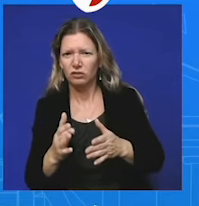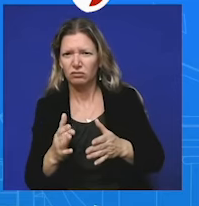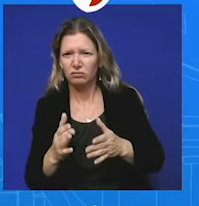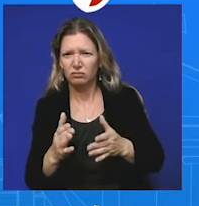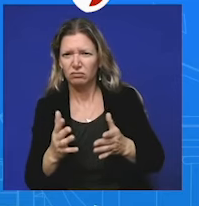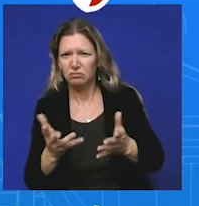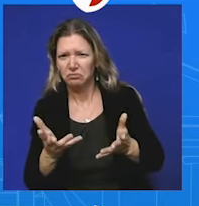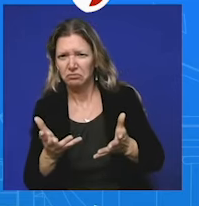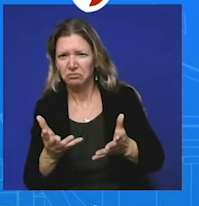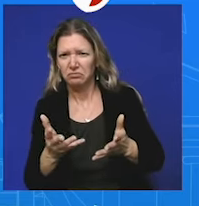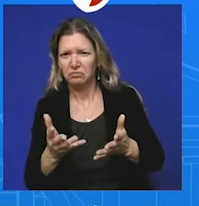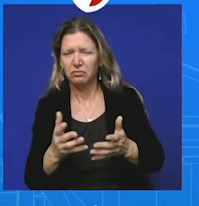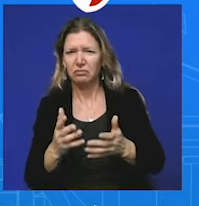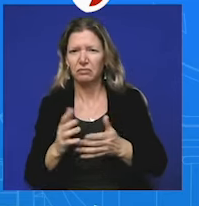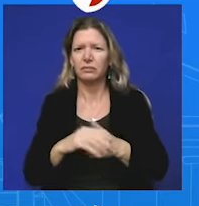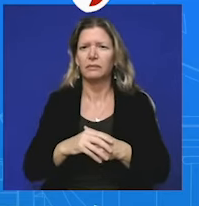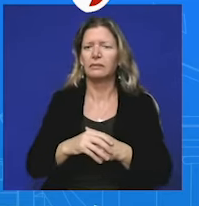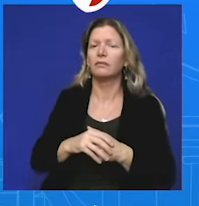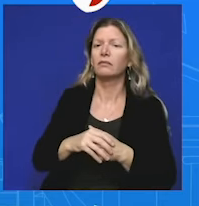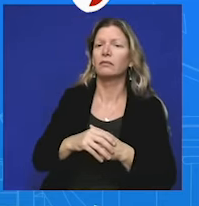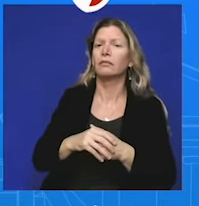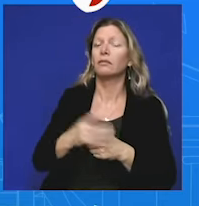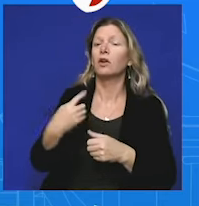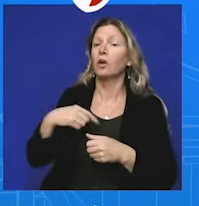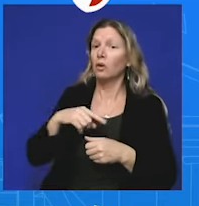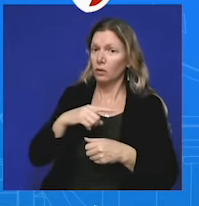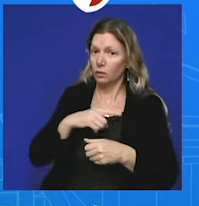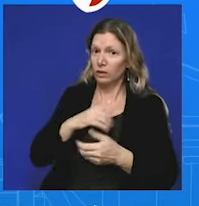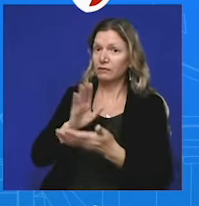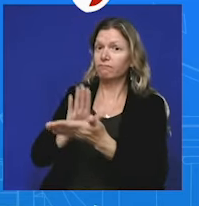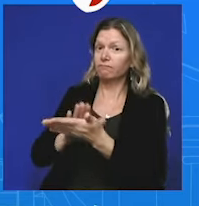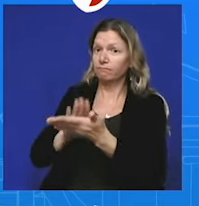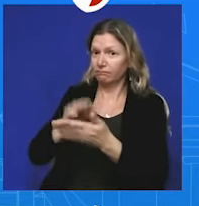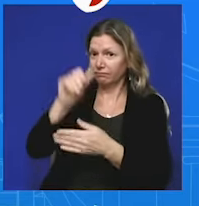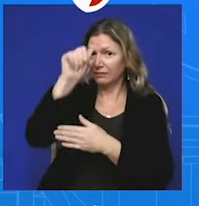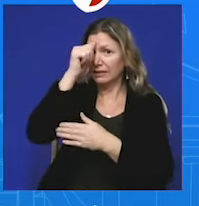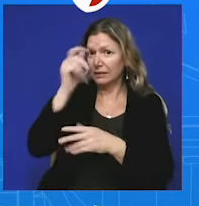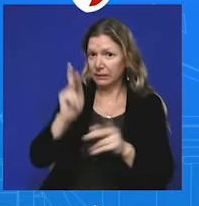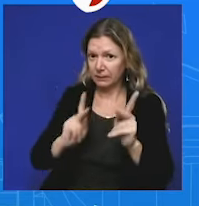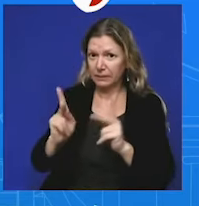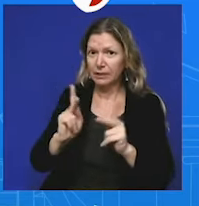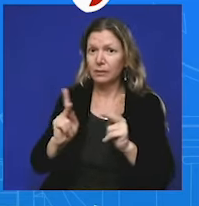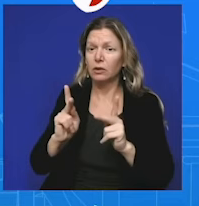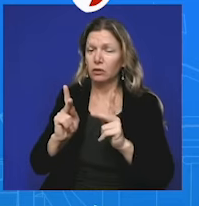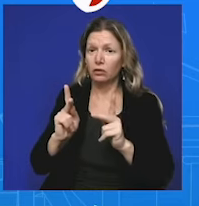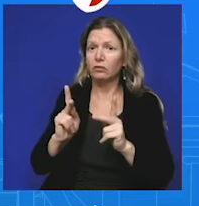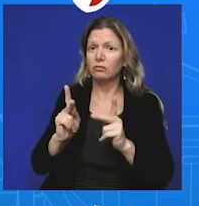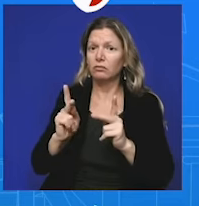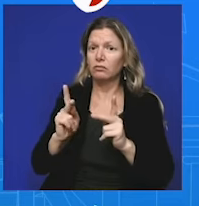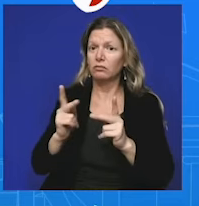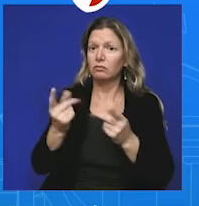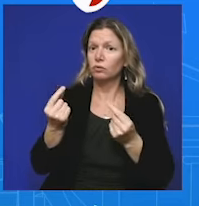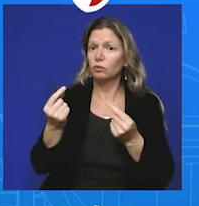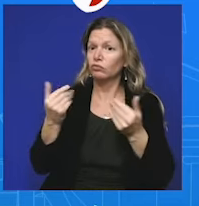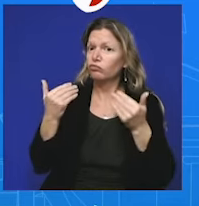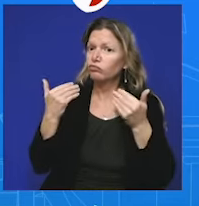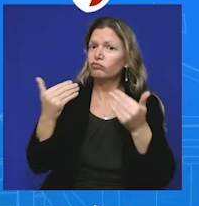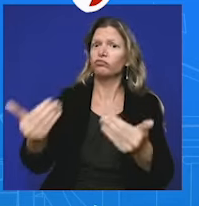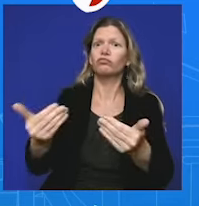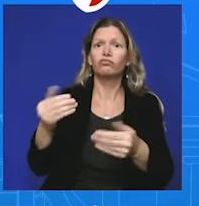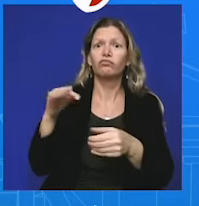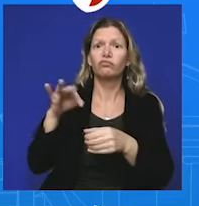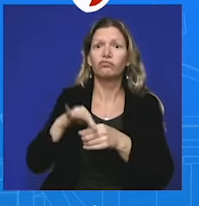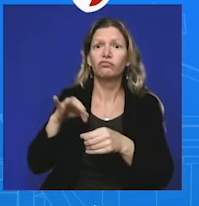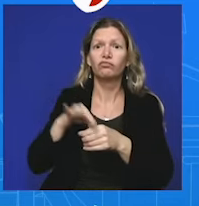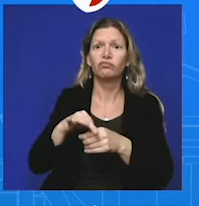exercising, you know, their ability to vote and to have a voice in their future government.